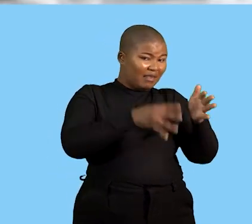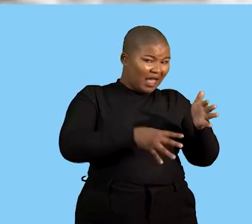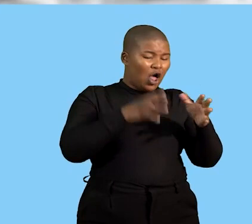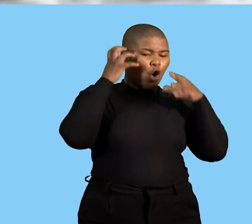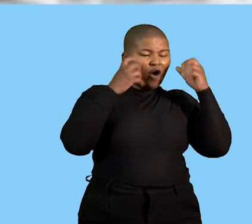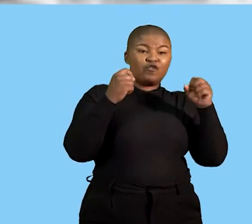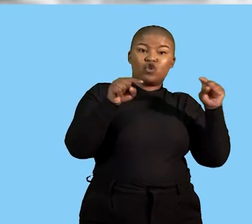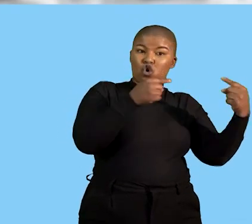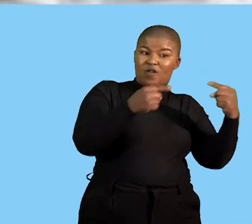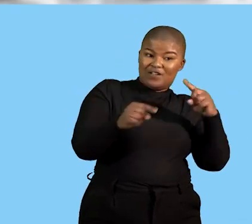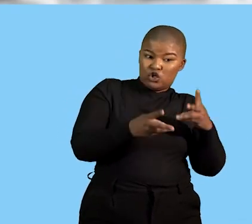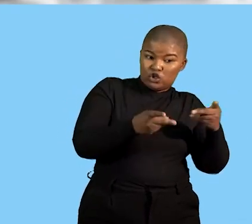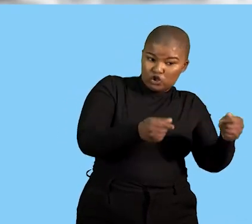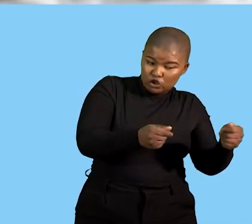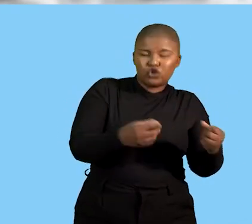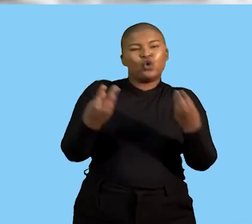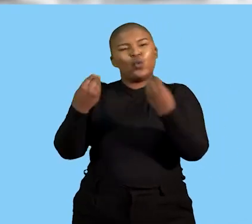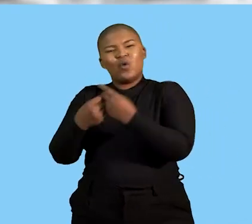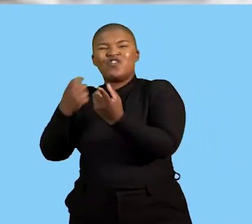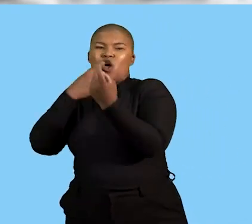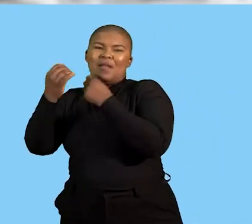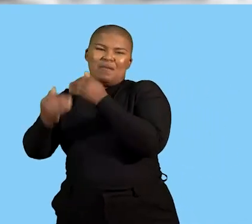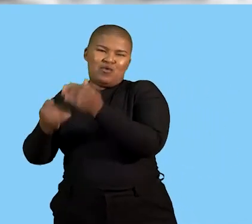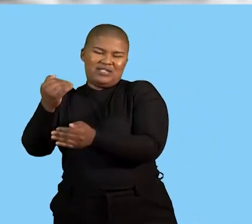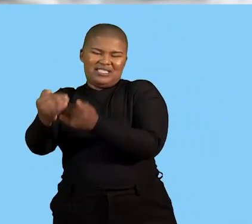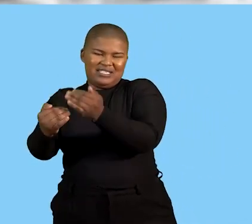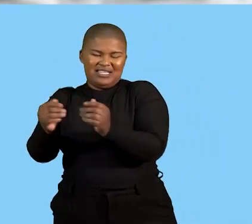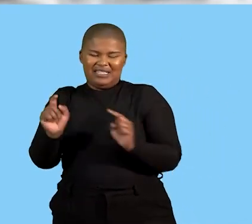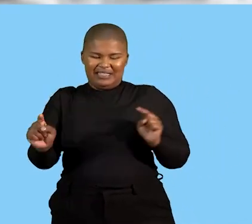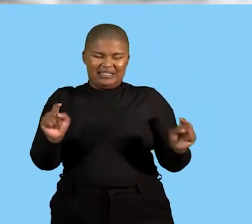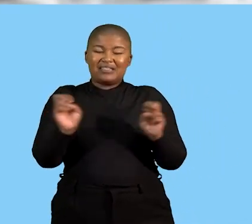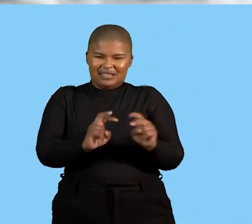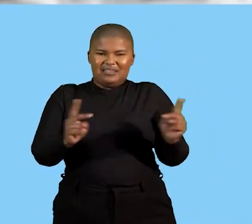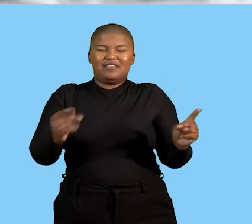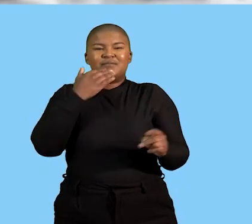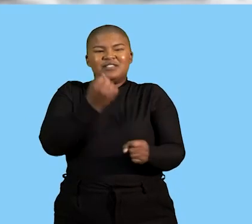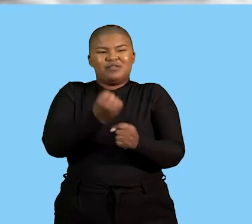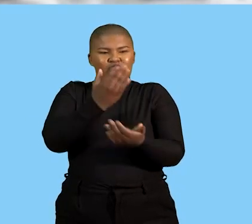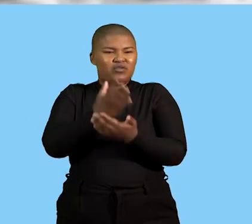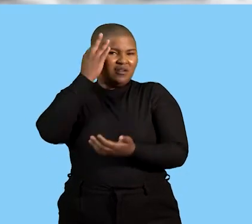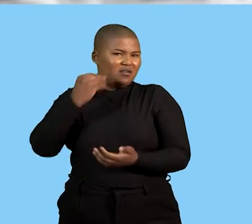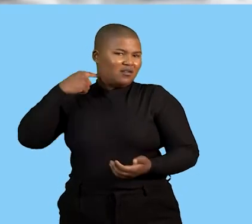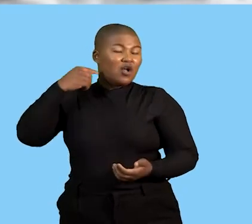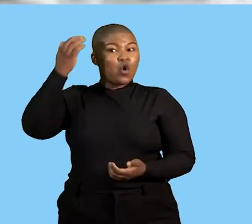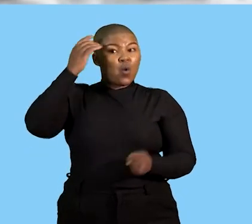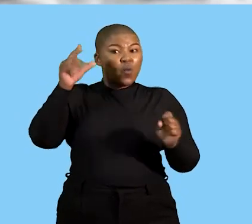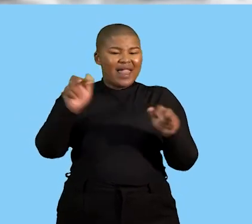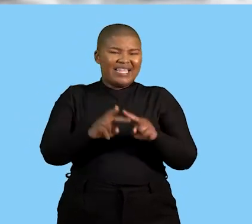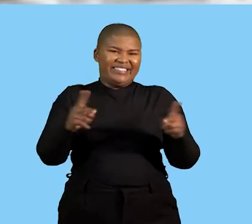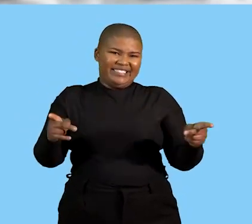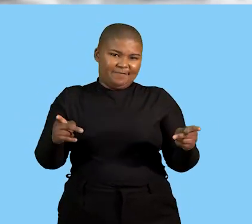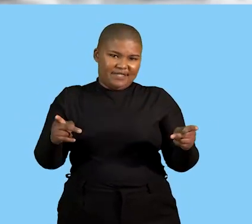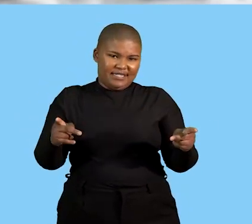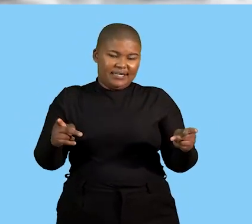conflict resolution steps with the grievance procedure so keep that in mind just know that with grievance this would